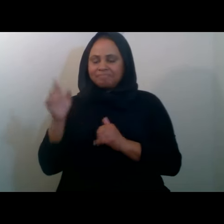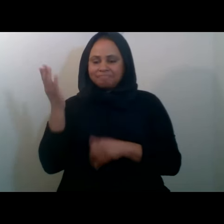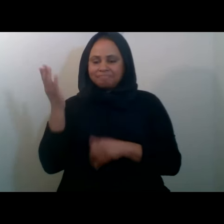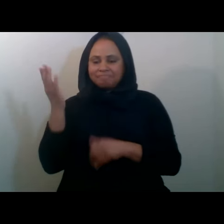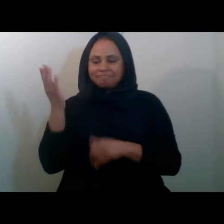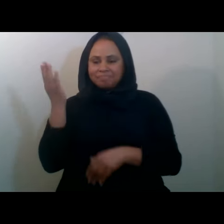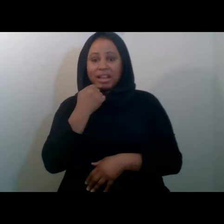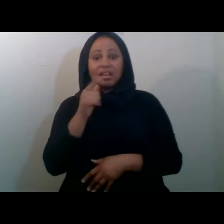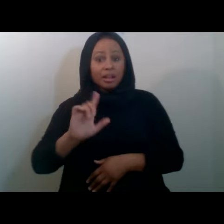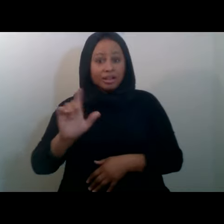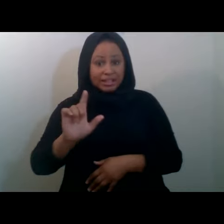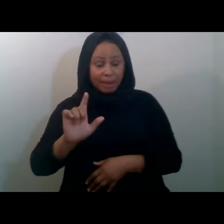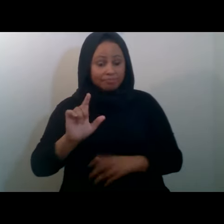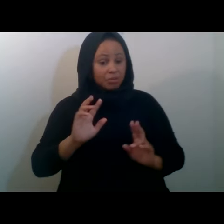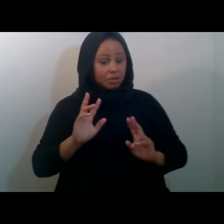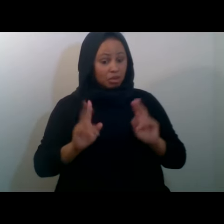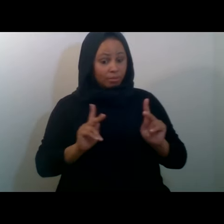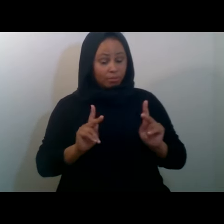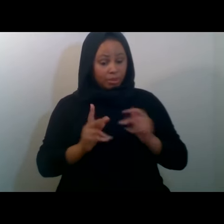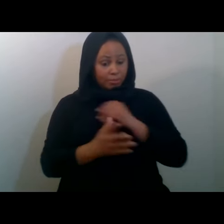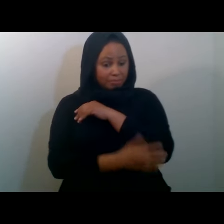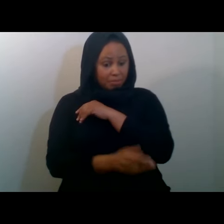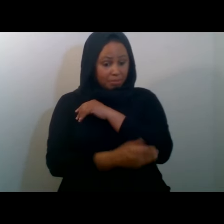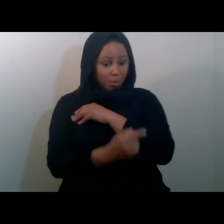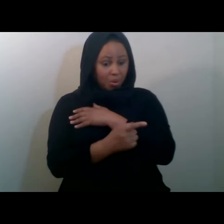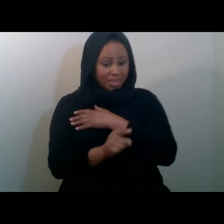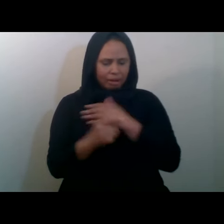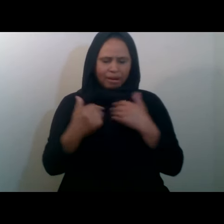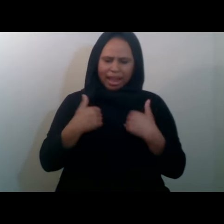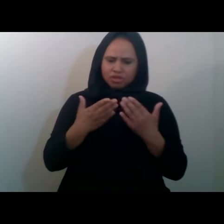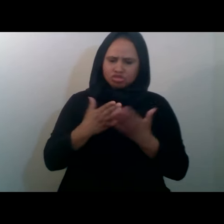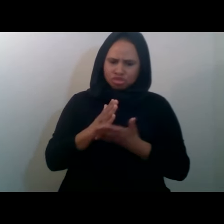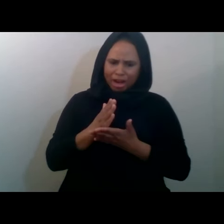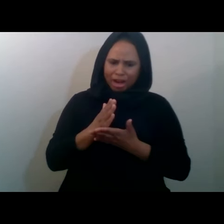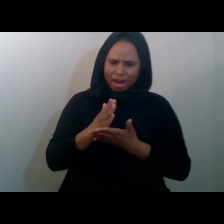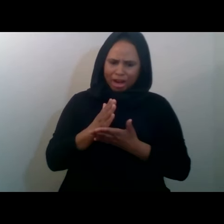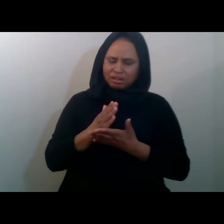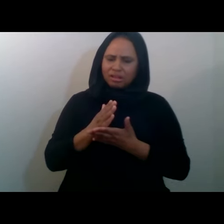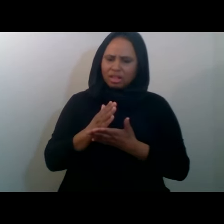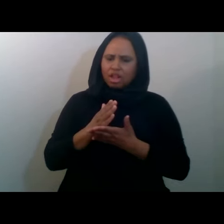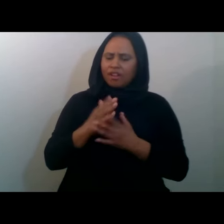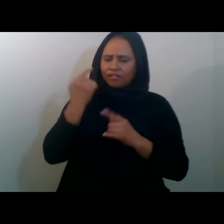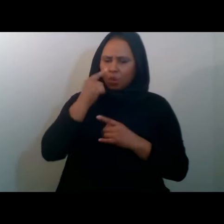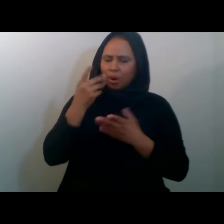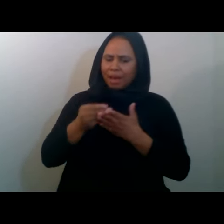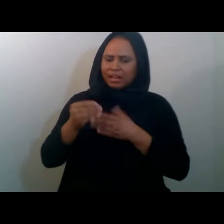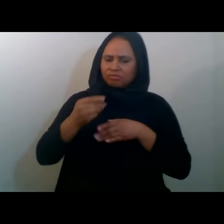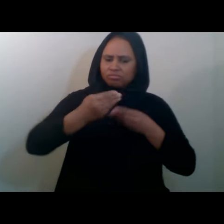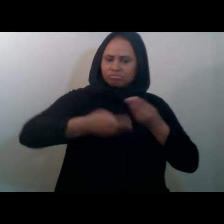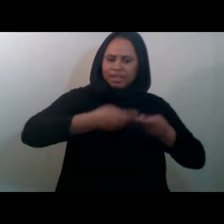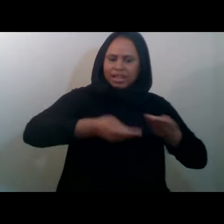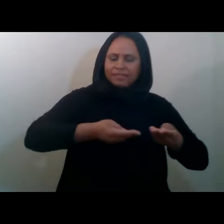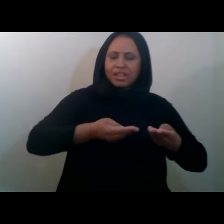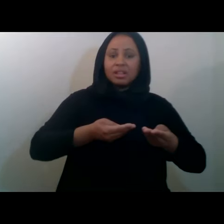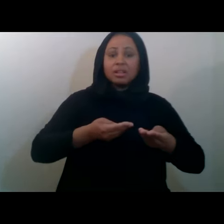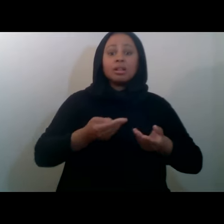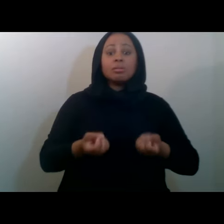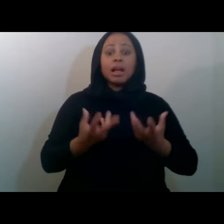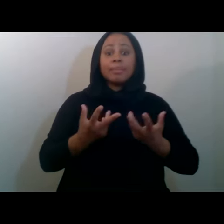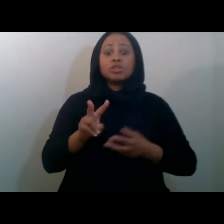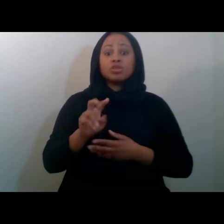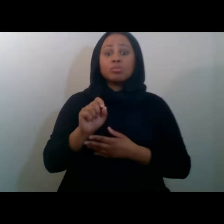the poor have a right over the rich through charity. And that is that 2.5% of